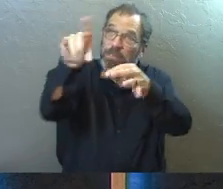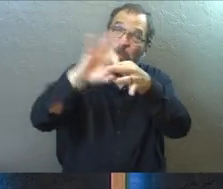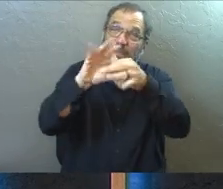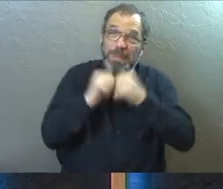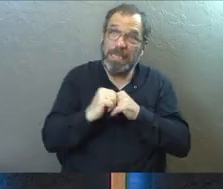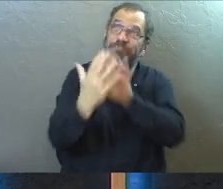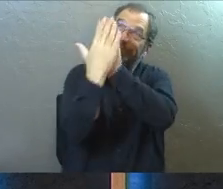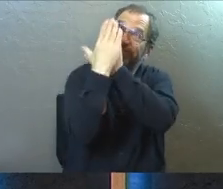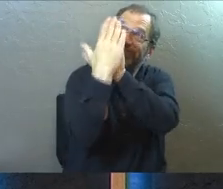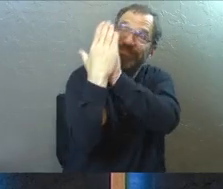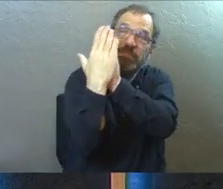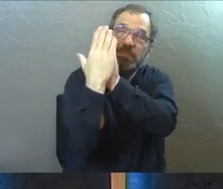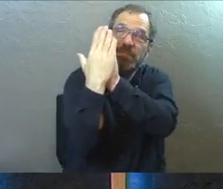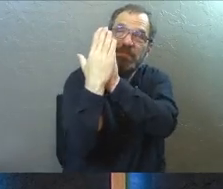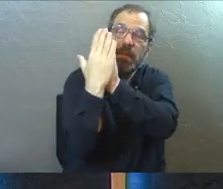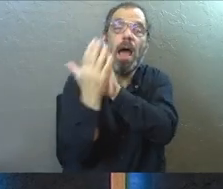with me.